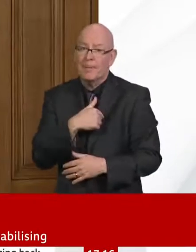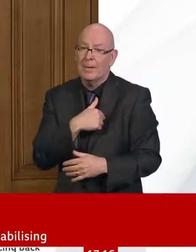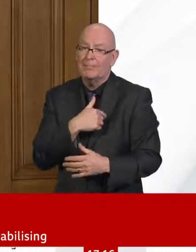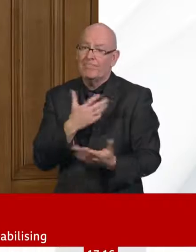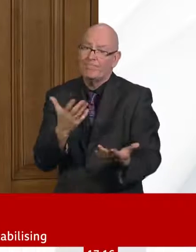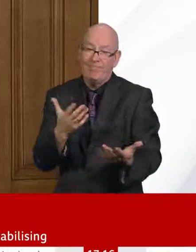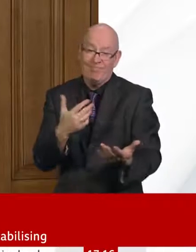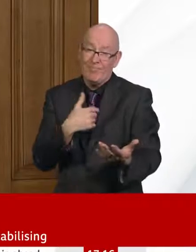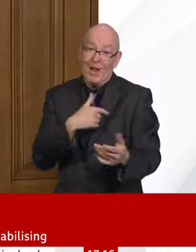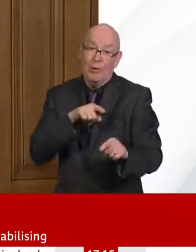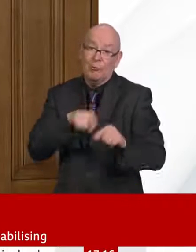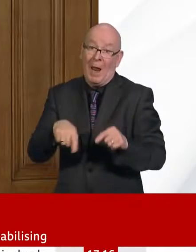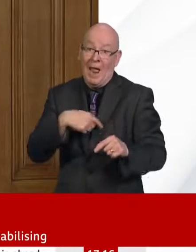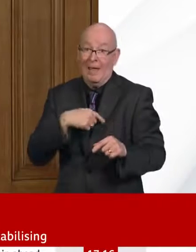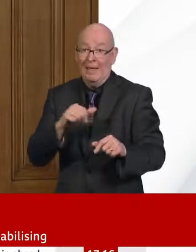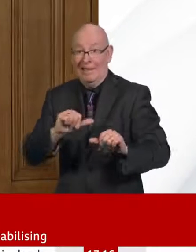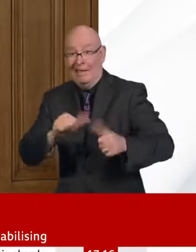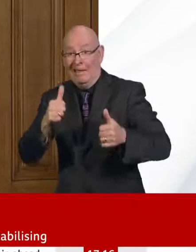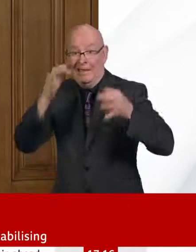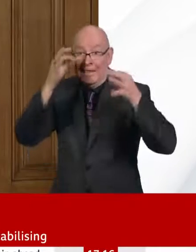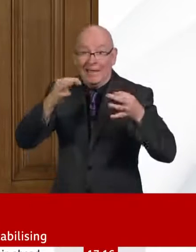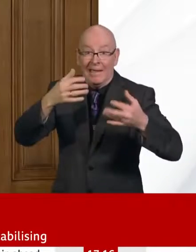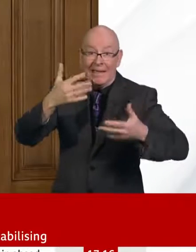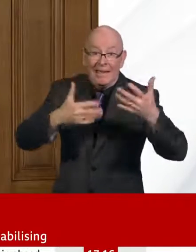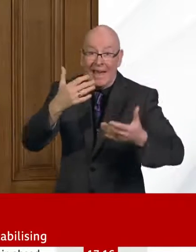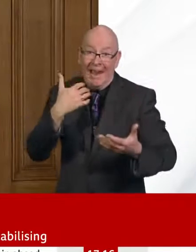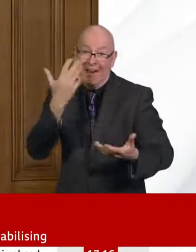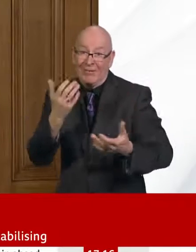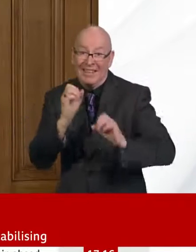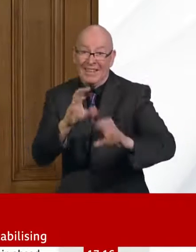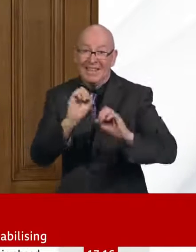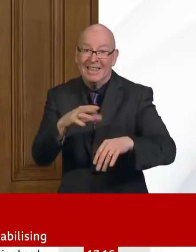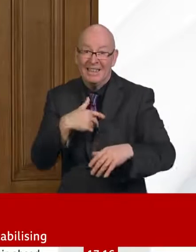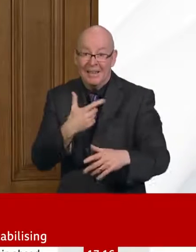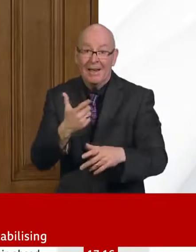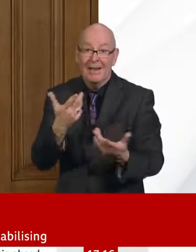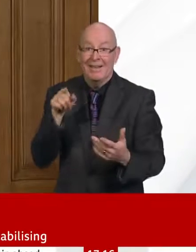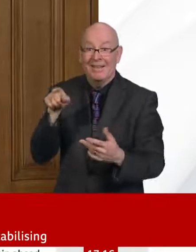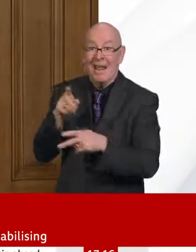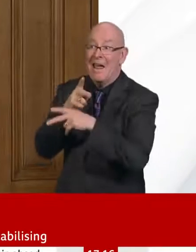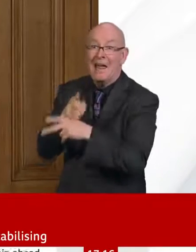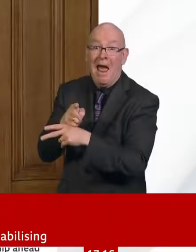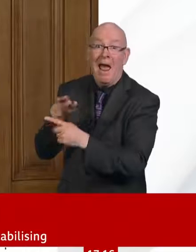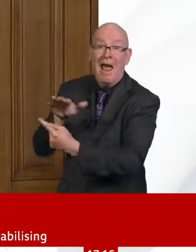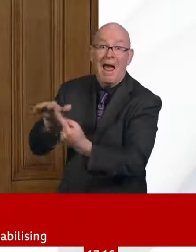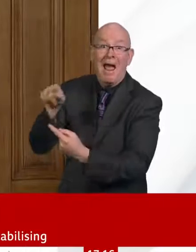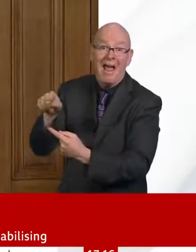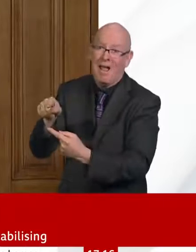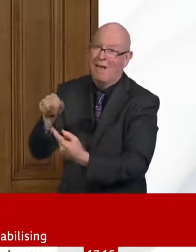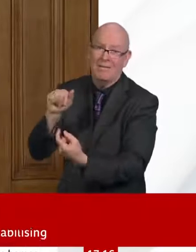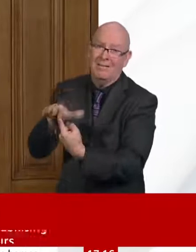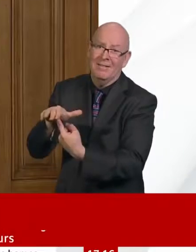government and with the local response forums, the local resilience forum. So we we work on the outbreaks, which is